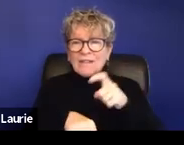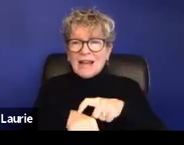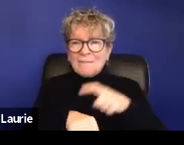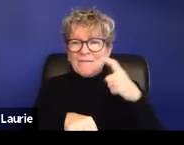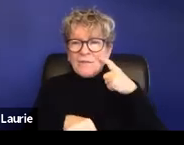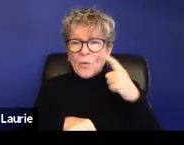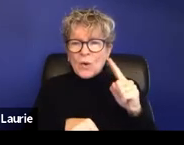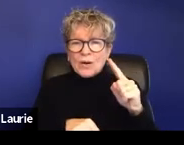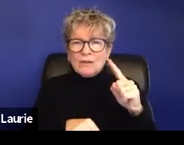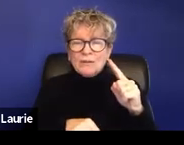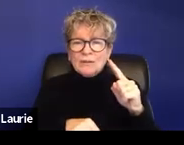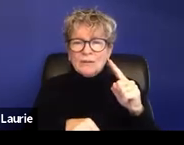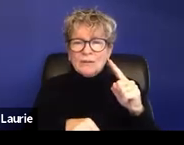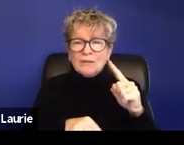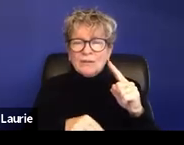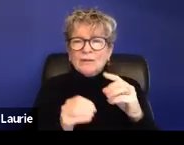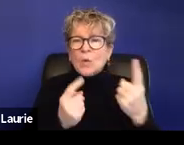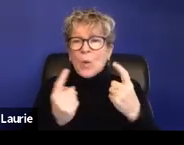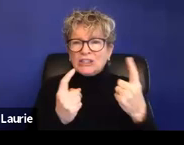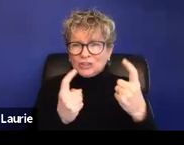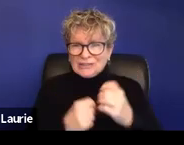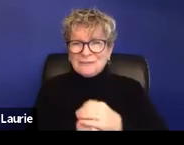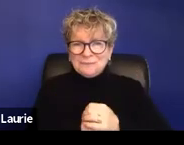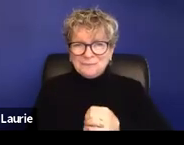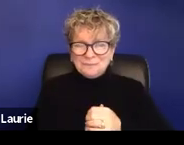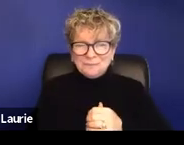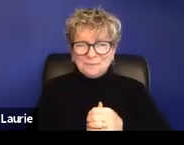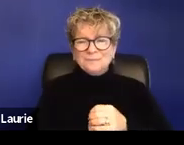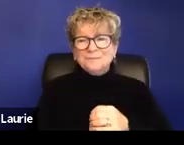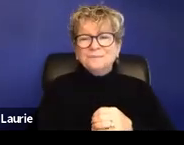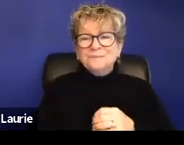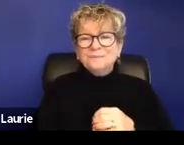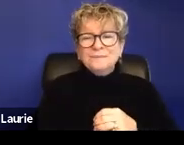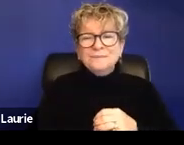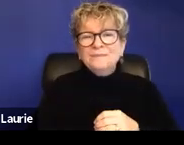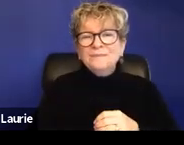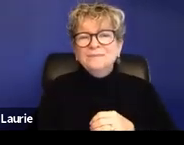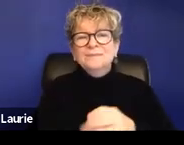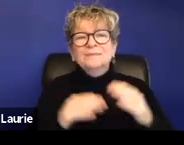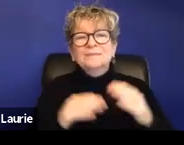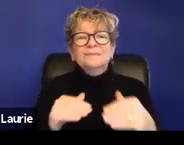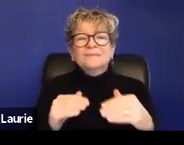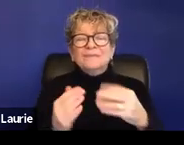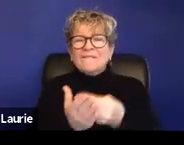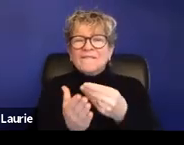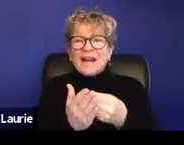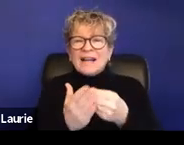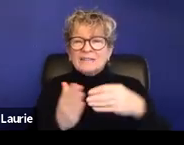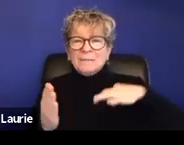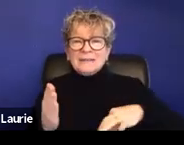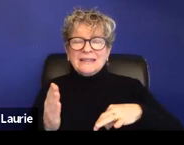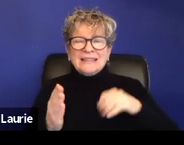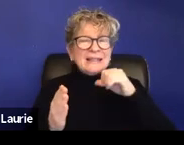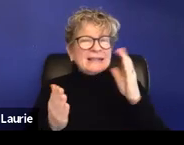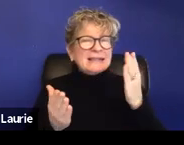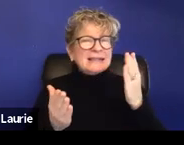um, to go through any other questions. Um, this may not obviously seem like a legal civil legal issue,